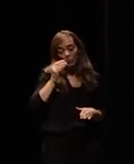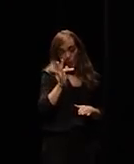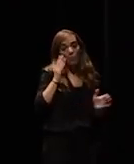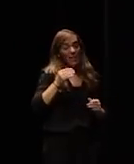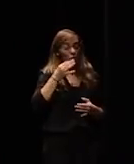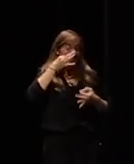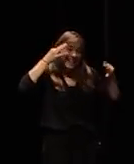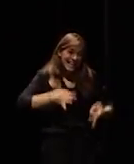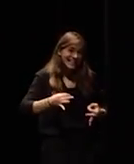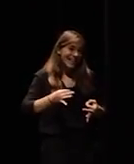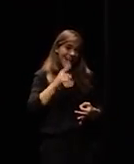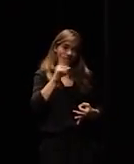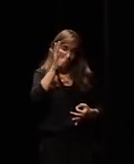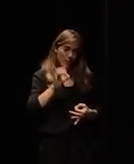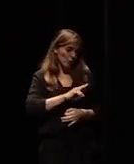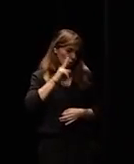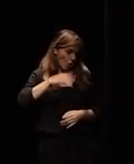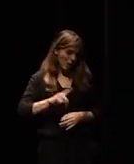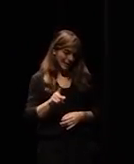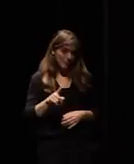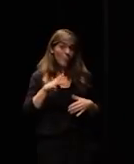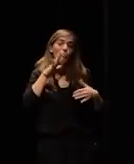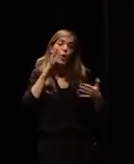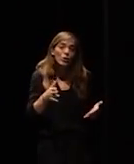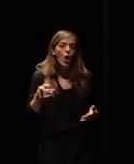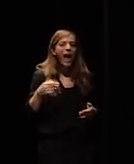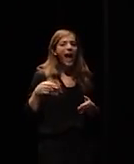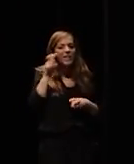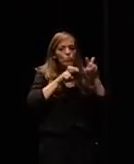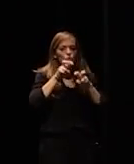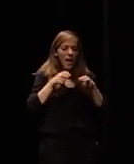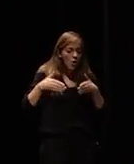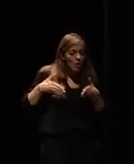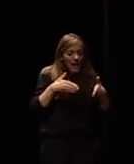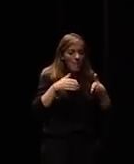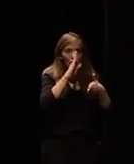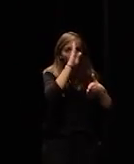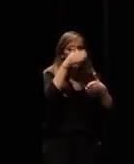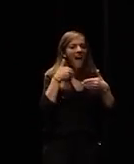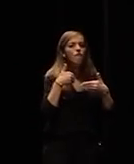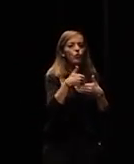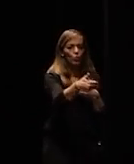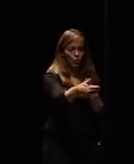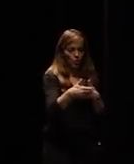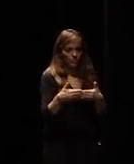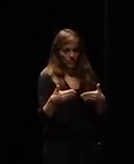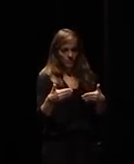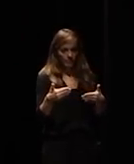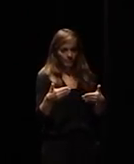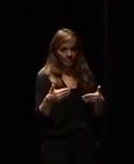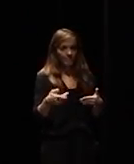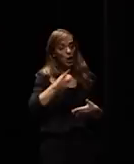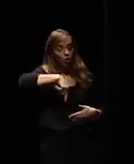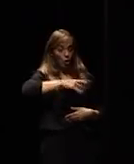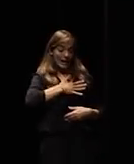so somehow we have to find a way to that future and I think we can we're not too late we have the will now we just have to execute